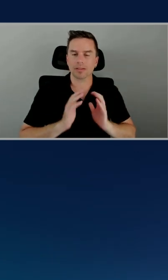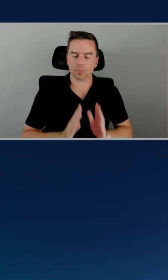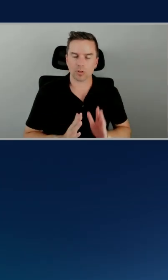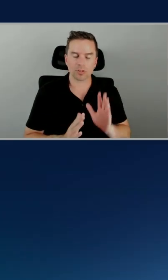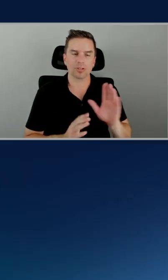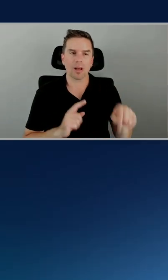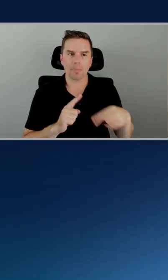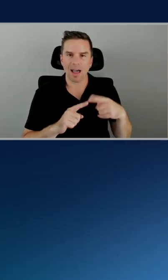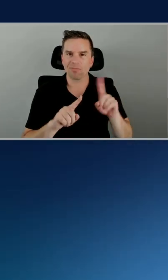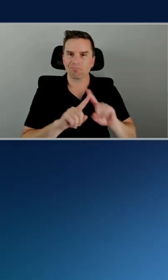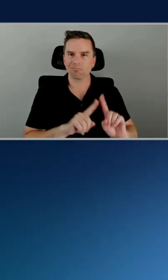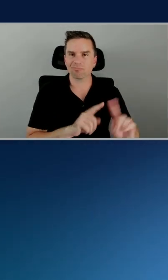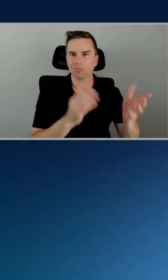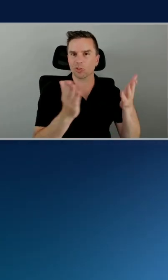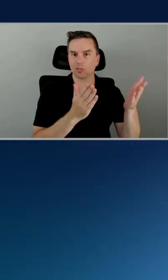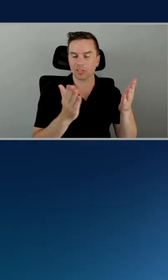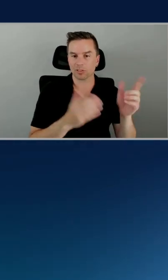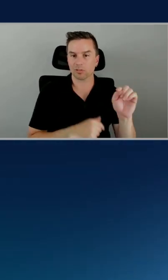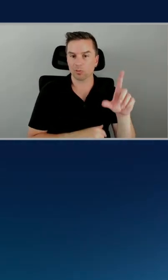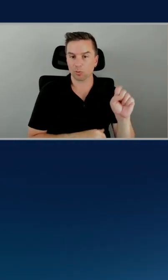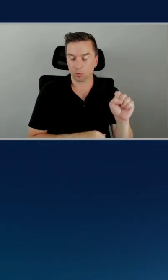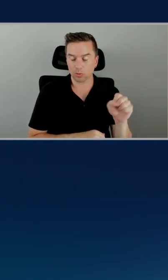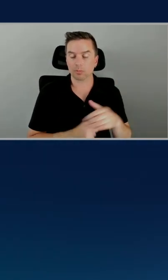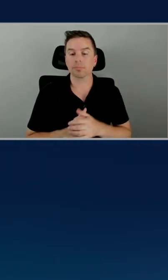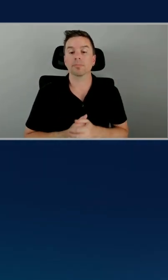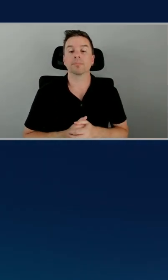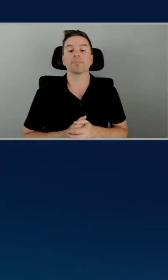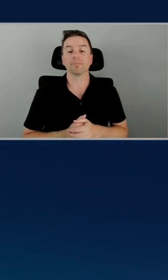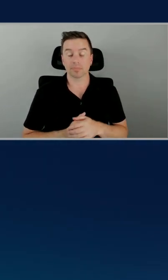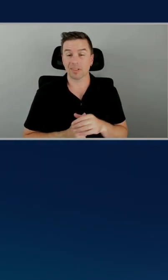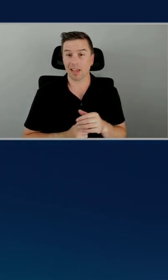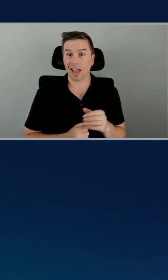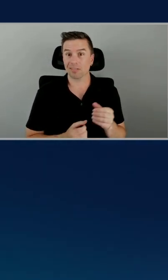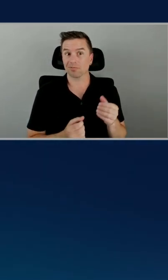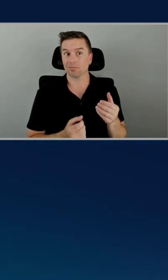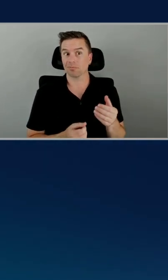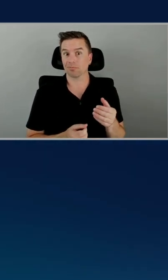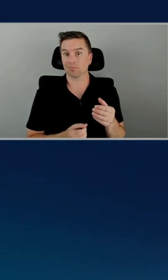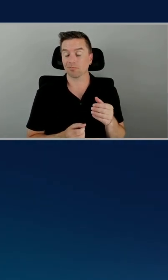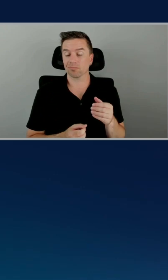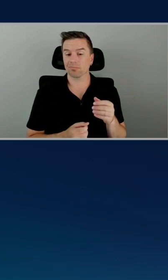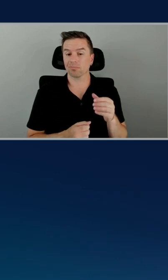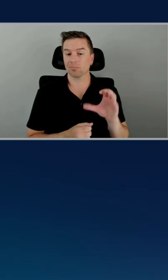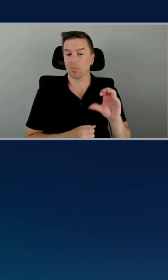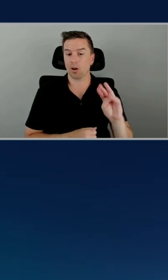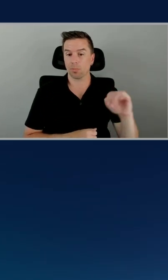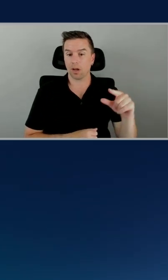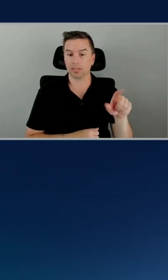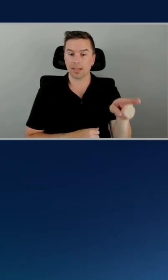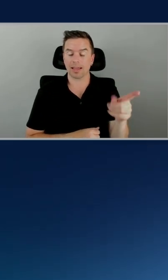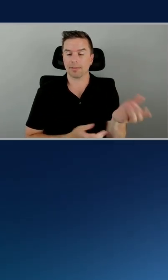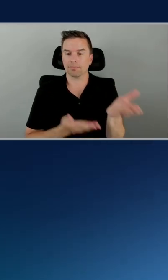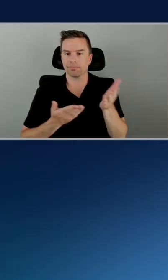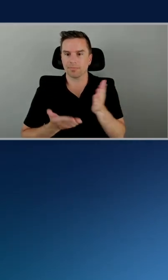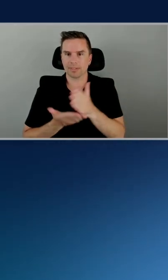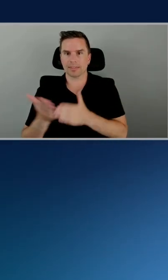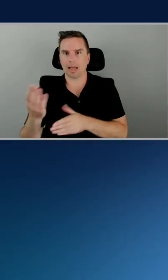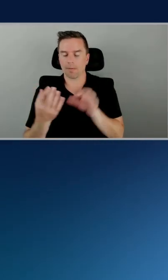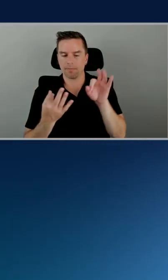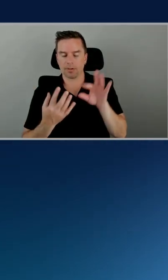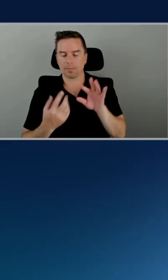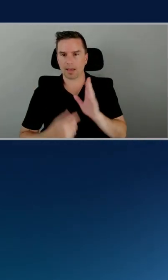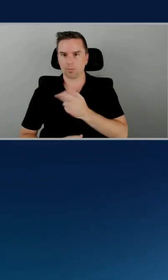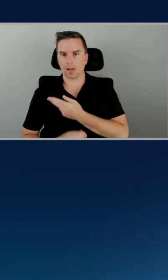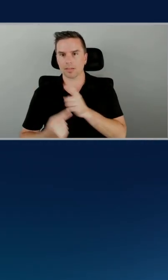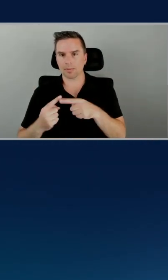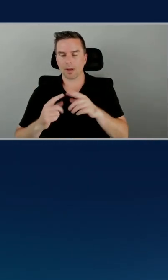applications. But in return, Monk's team was giving us feedback on how we can improve our product portfolio with asynchronous endpoint latency improvement